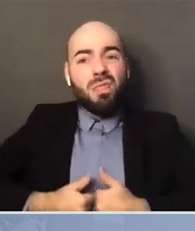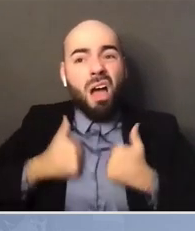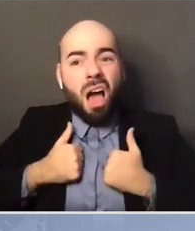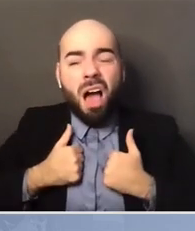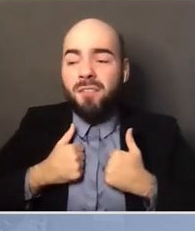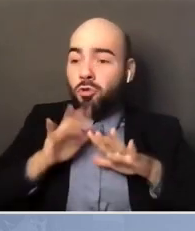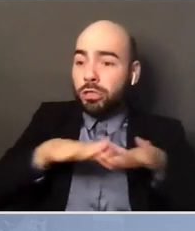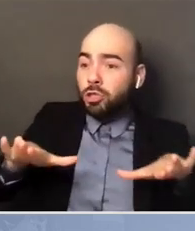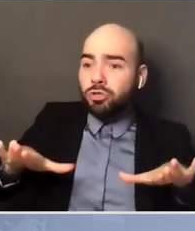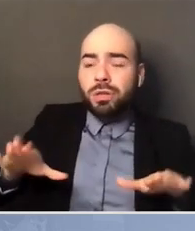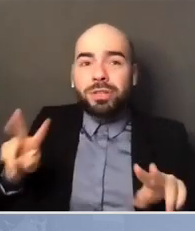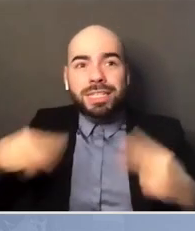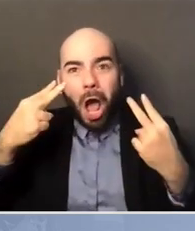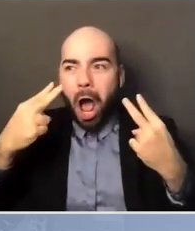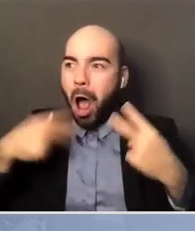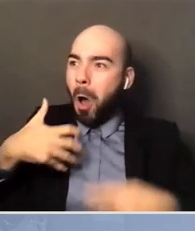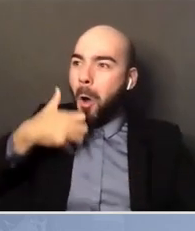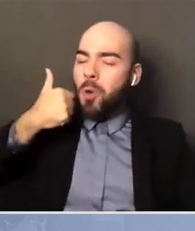like that.